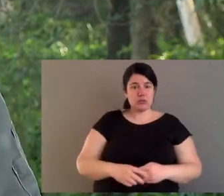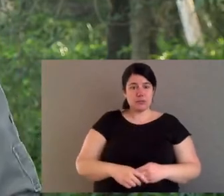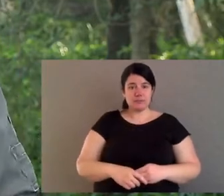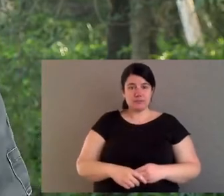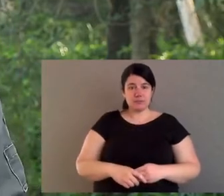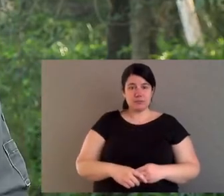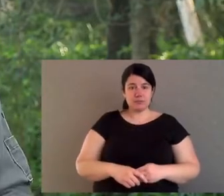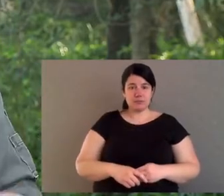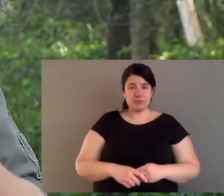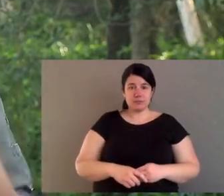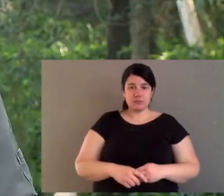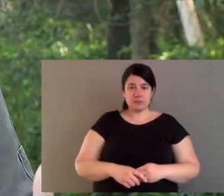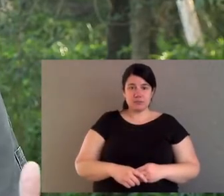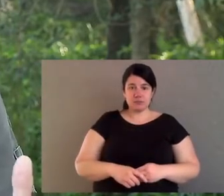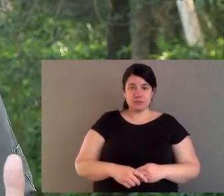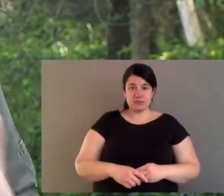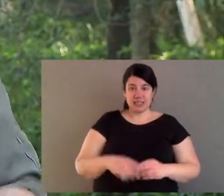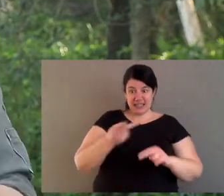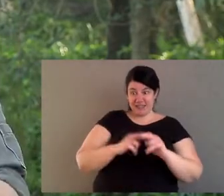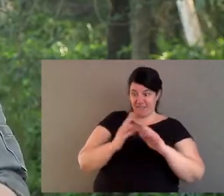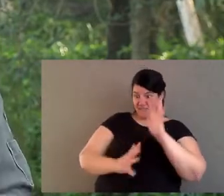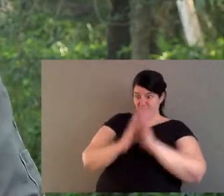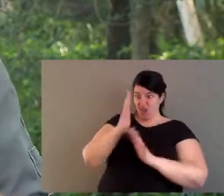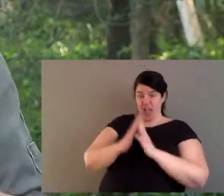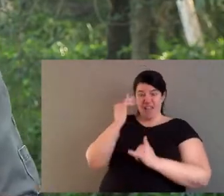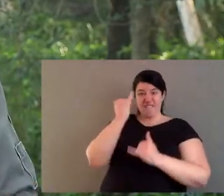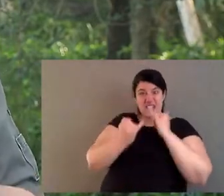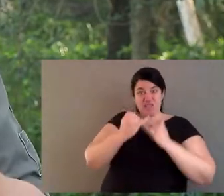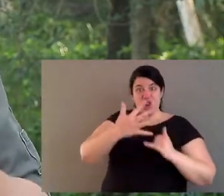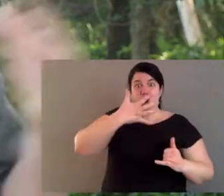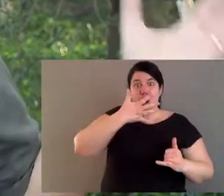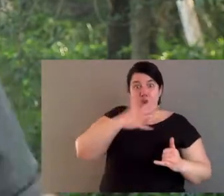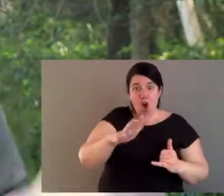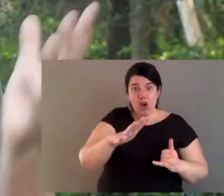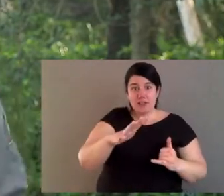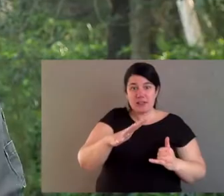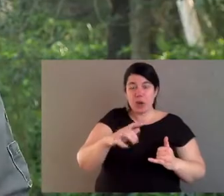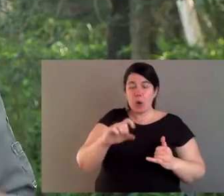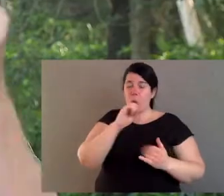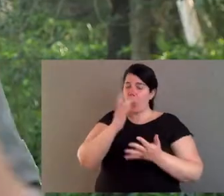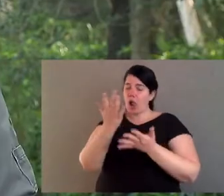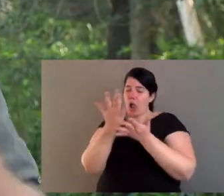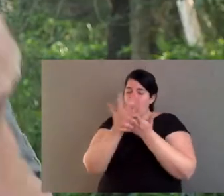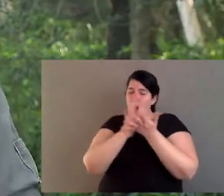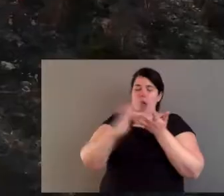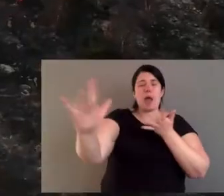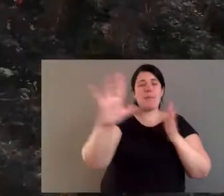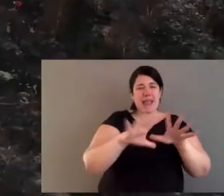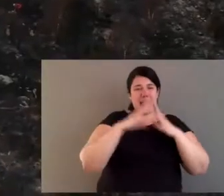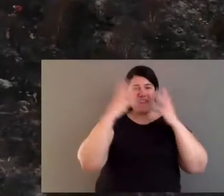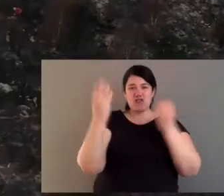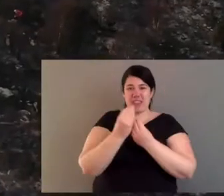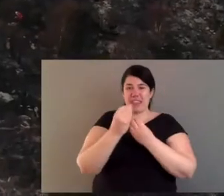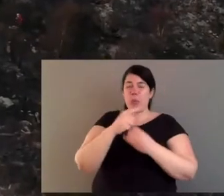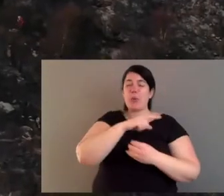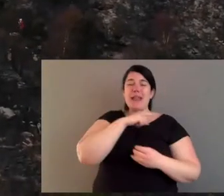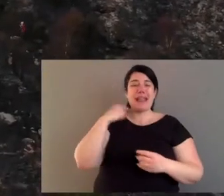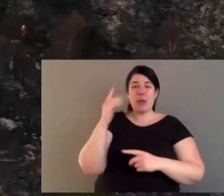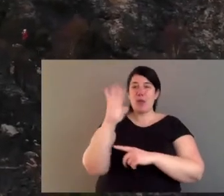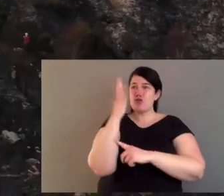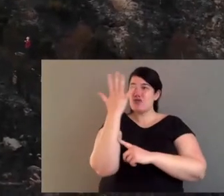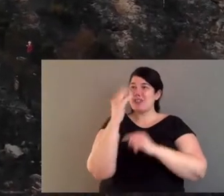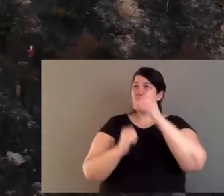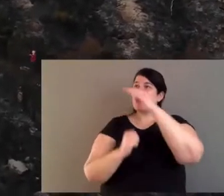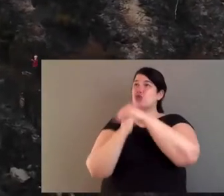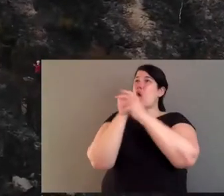and it's much hotter than normal. And let's just talk about that. What's the problem with a really intense fire? Well,